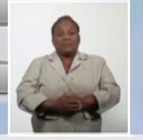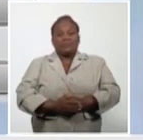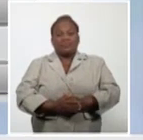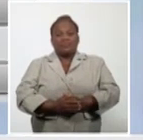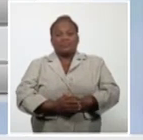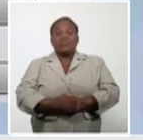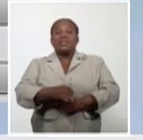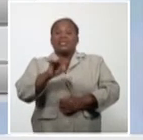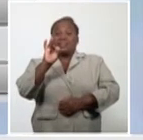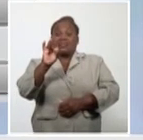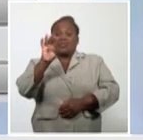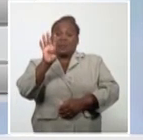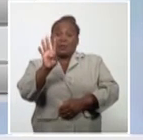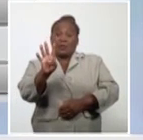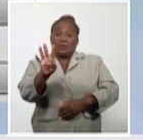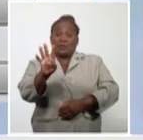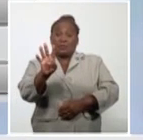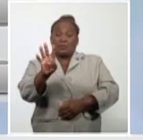in previous days.